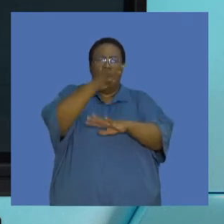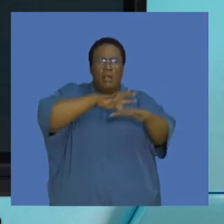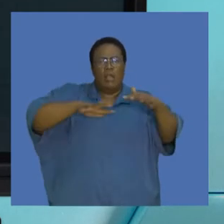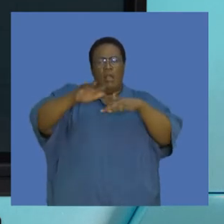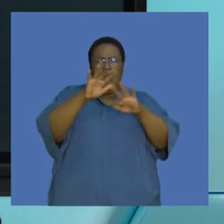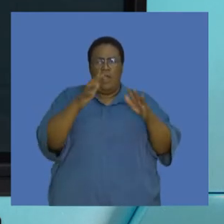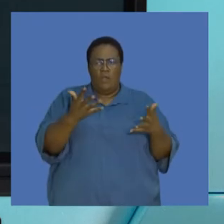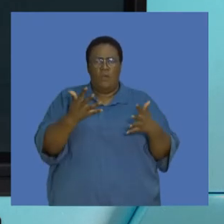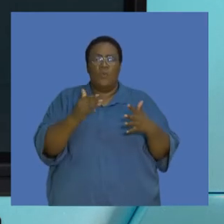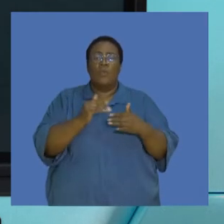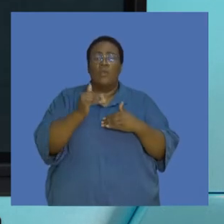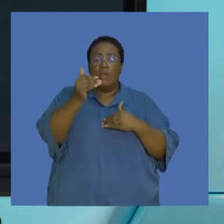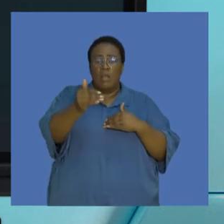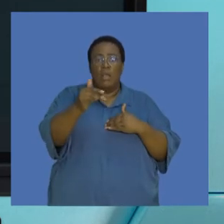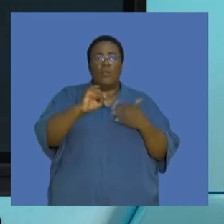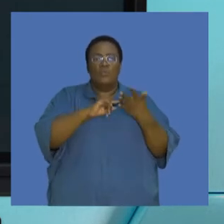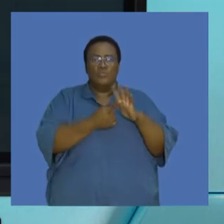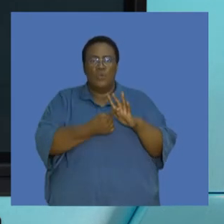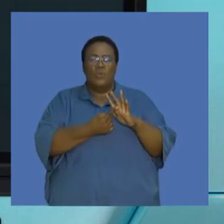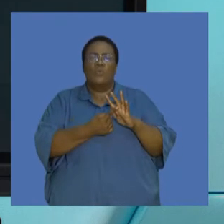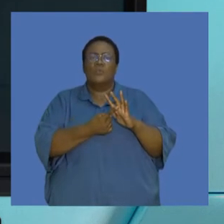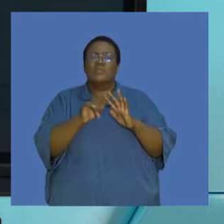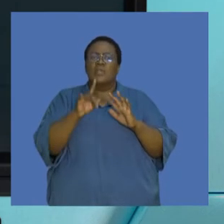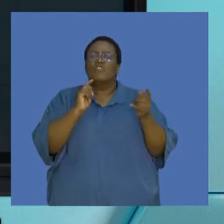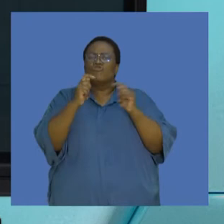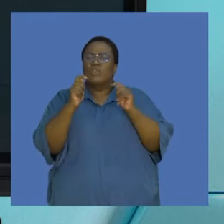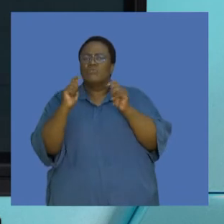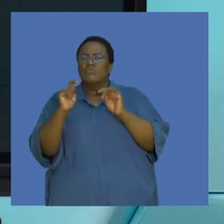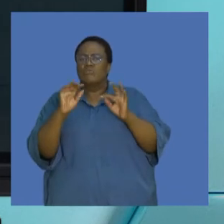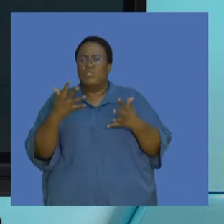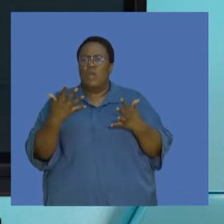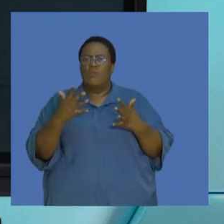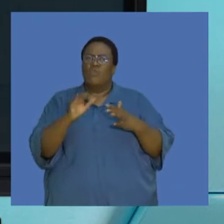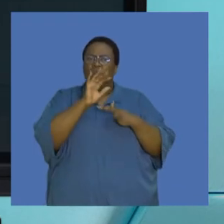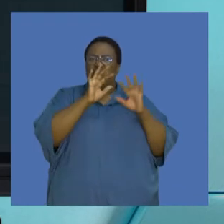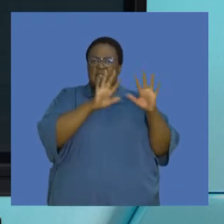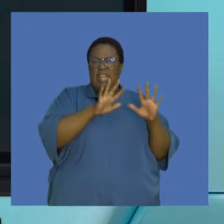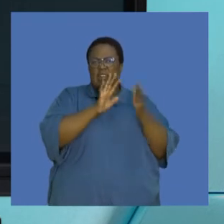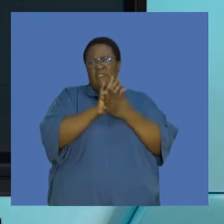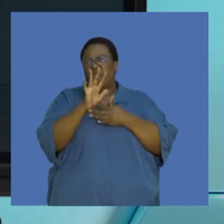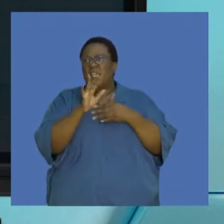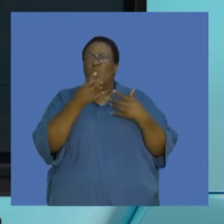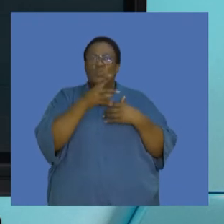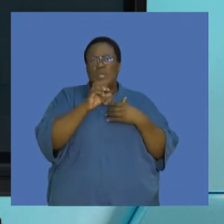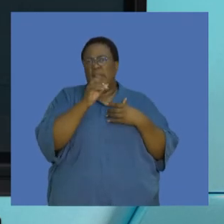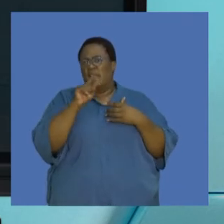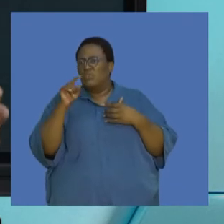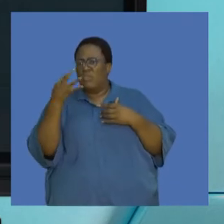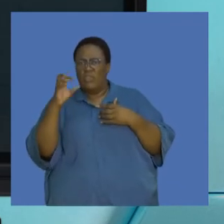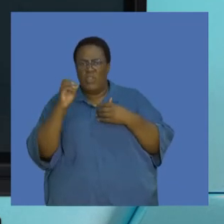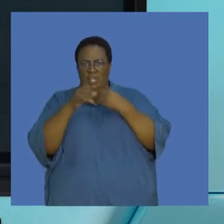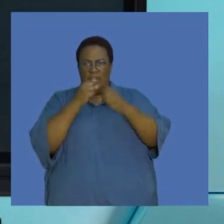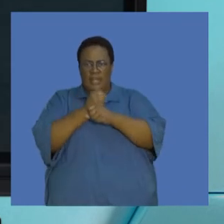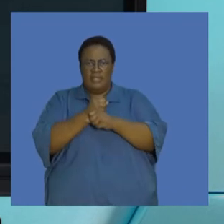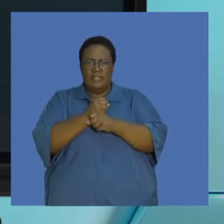next segment, I'd like to show you a projection of how these greenhouse gases have changed over the last 10, 15, or rather